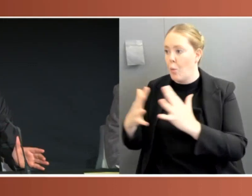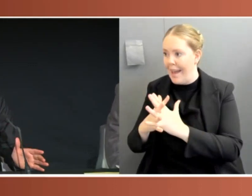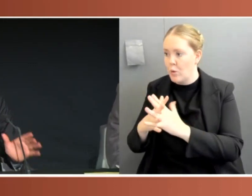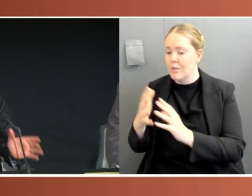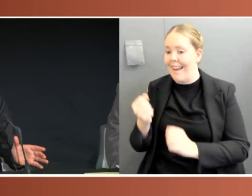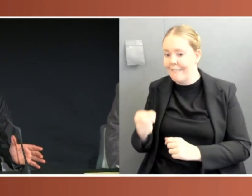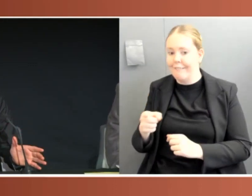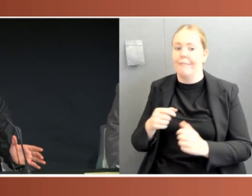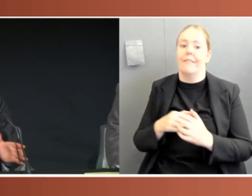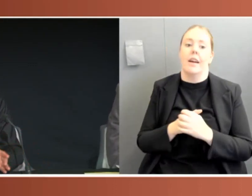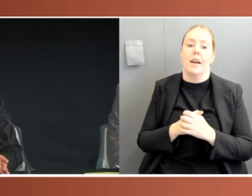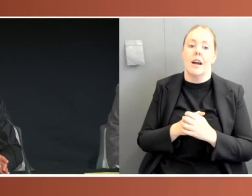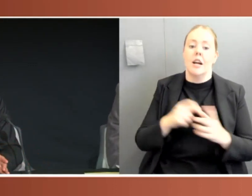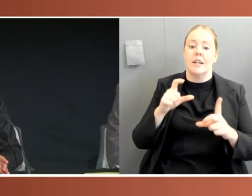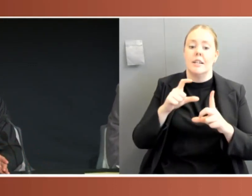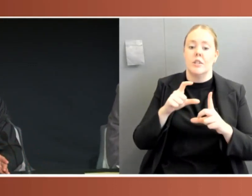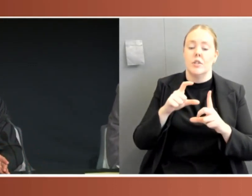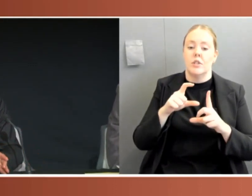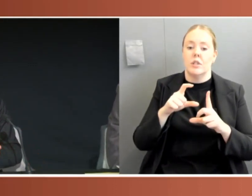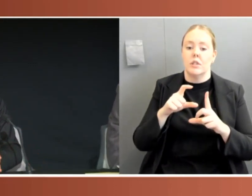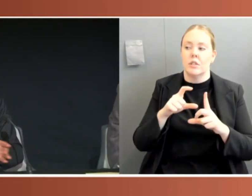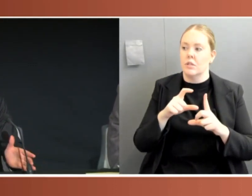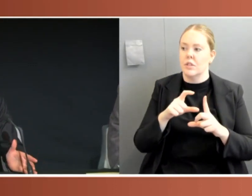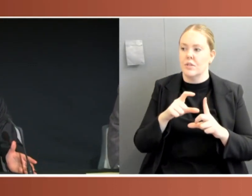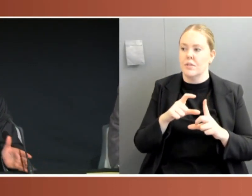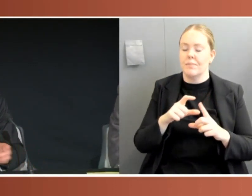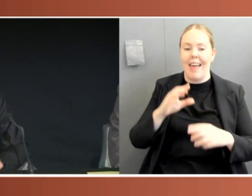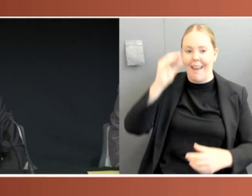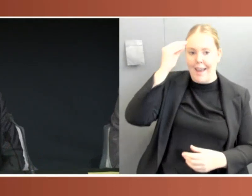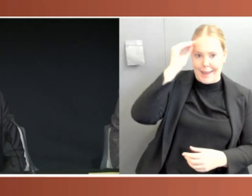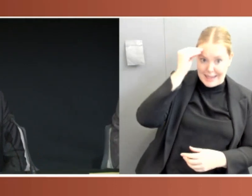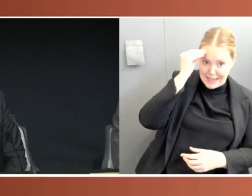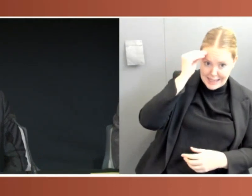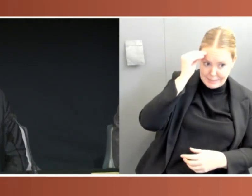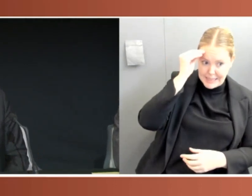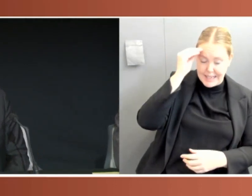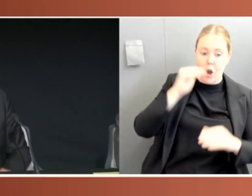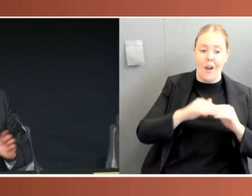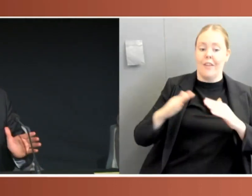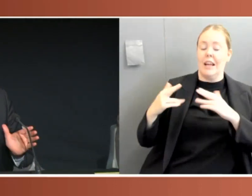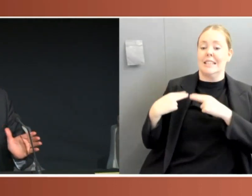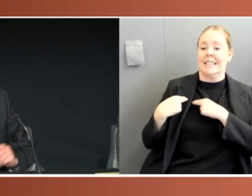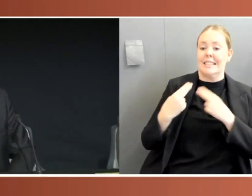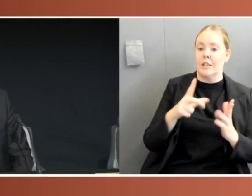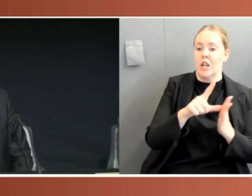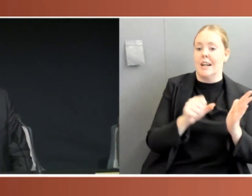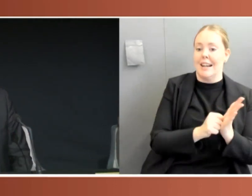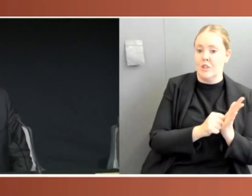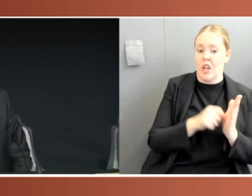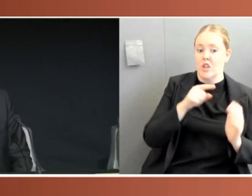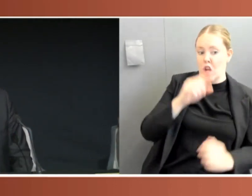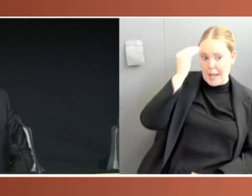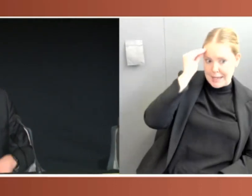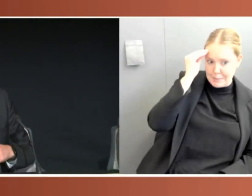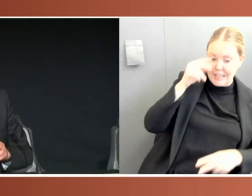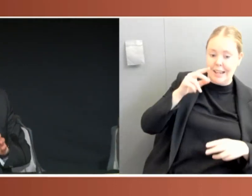mean, that report is a landmark report about delegated legislation. It's where you would start if you wanted to fix these things. It's, you a really strong document,